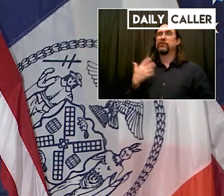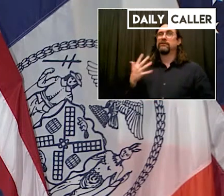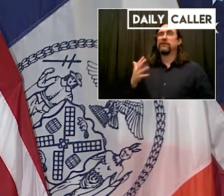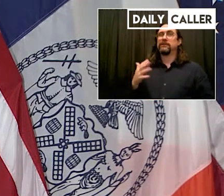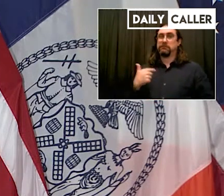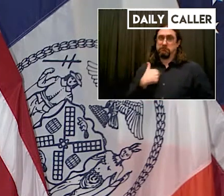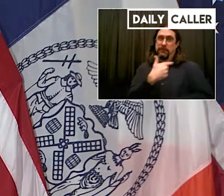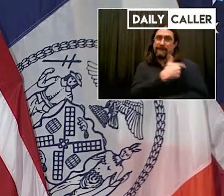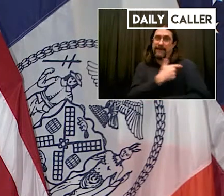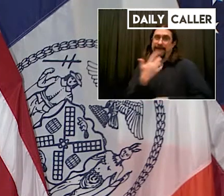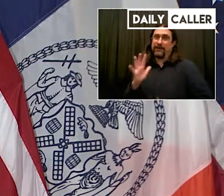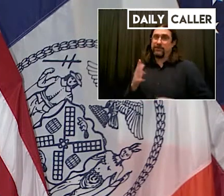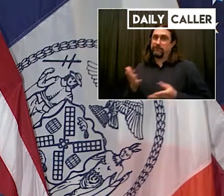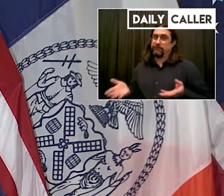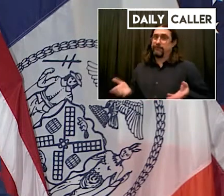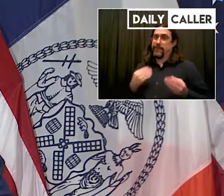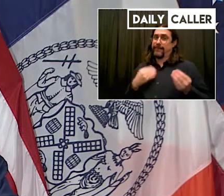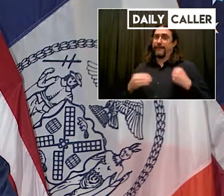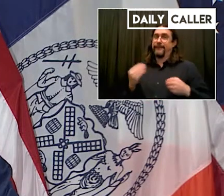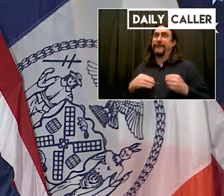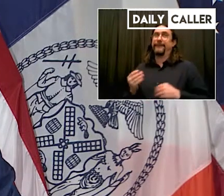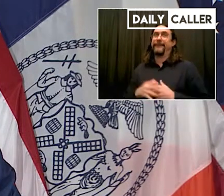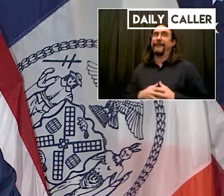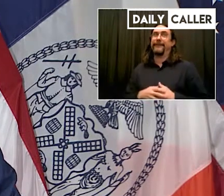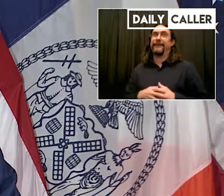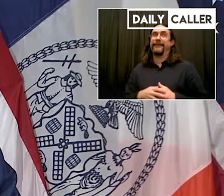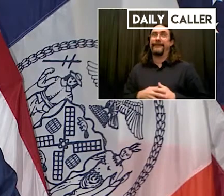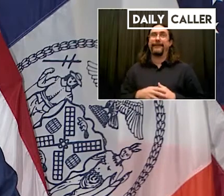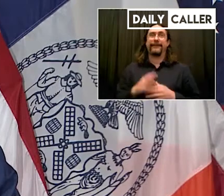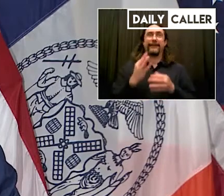You're saying I could get this, these delicious fries?